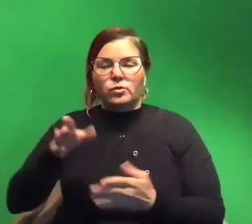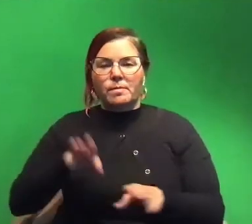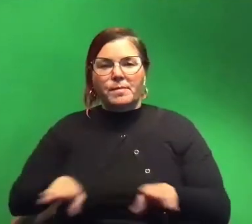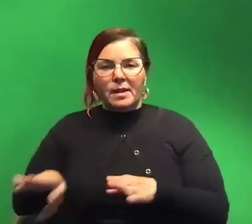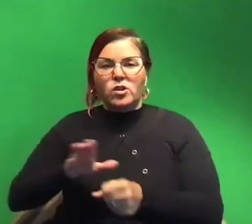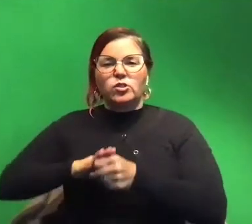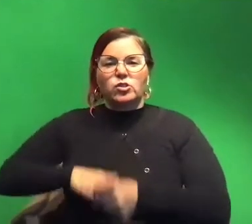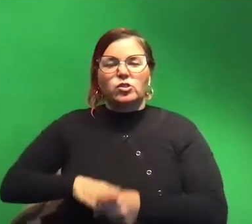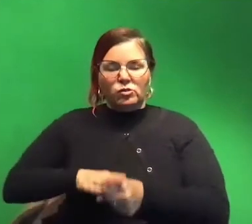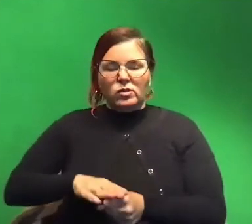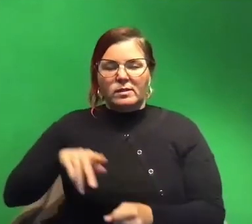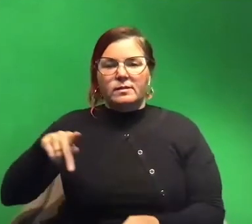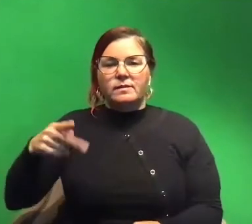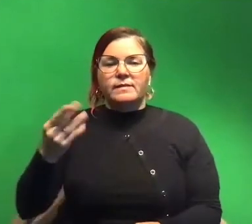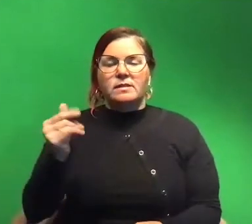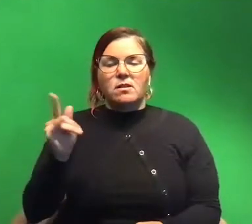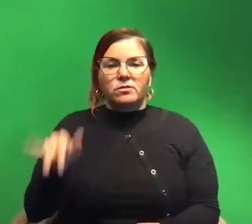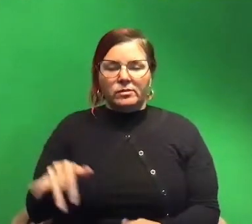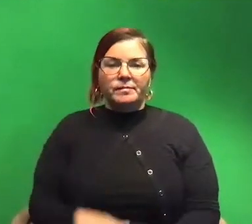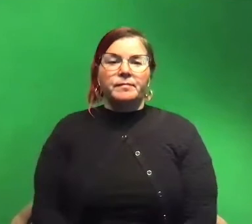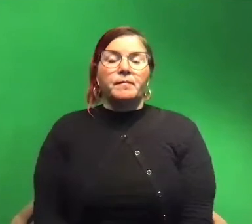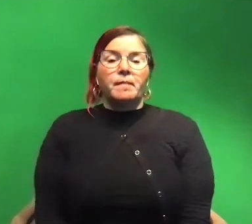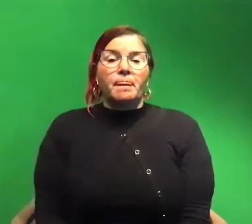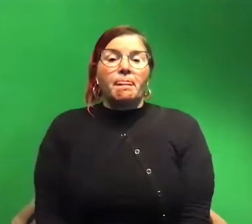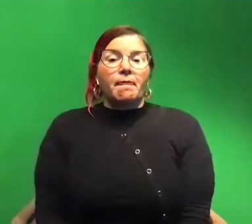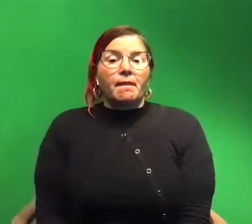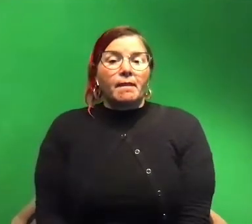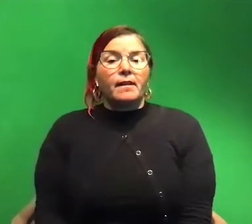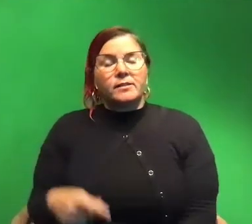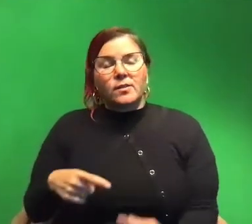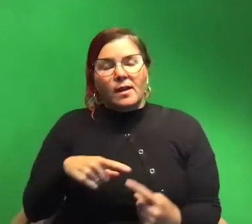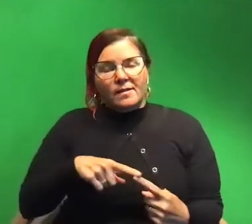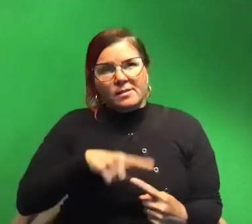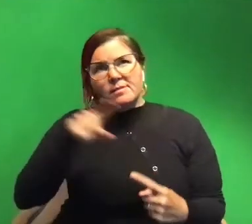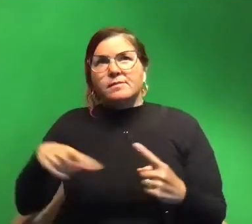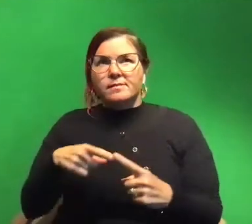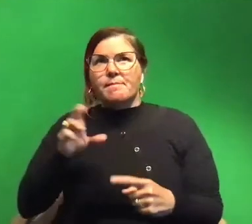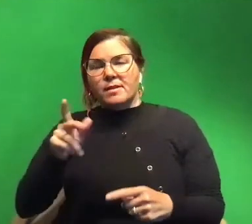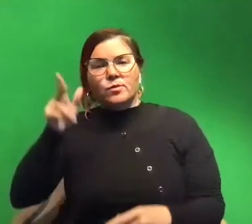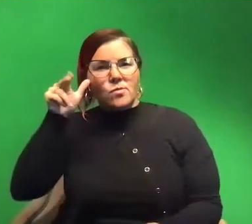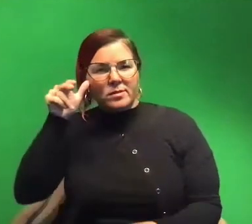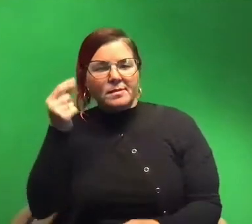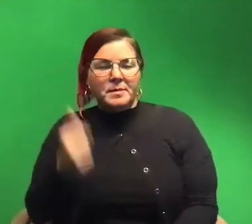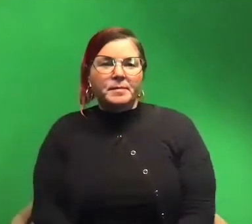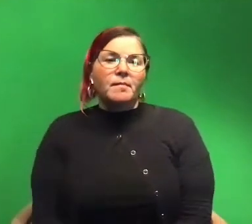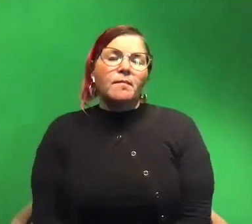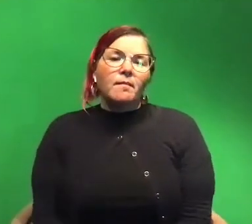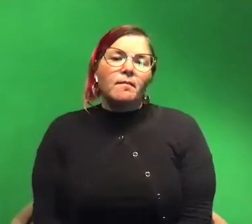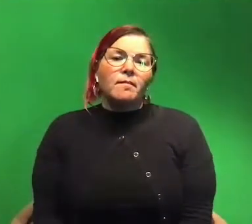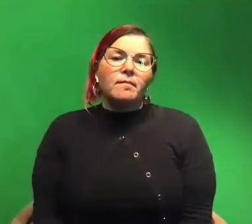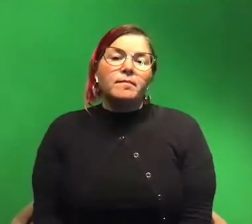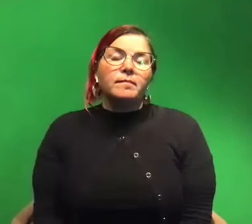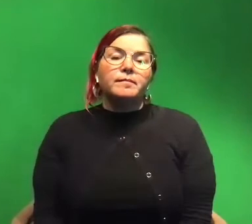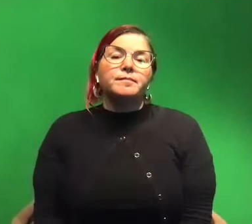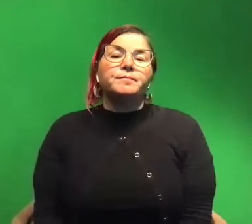physiology. Um so I came back around to the horses a little bit. Um and while I